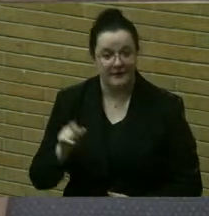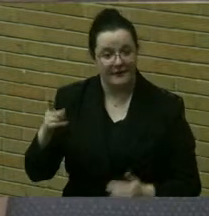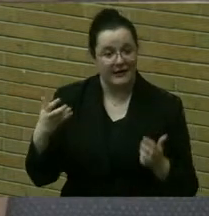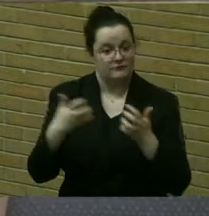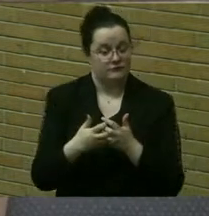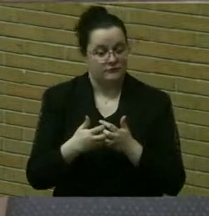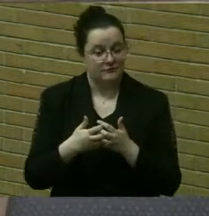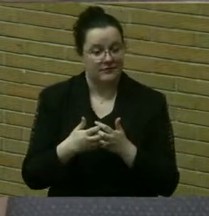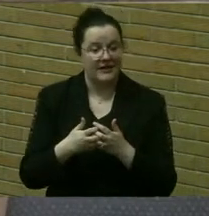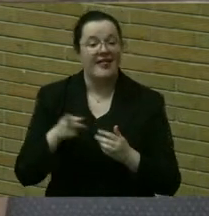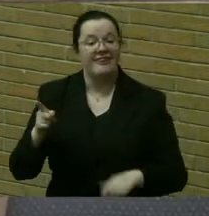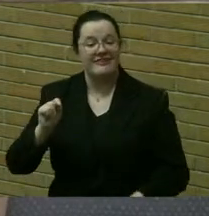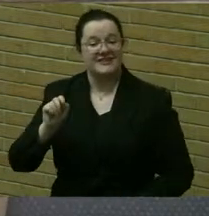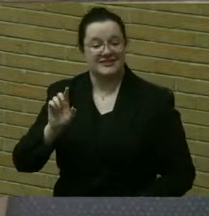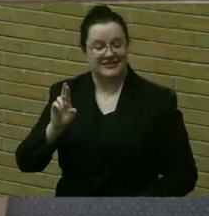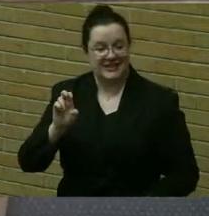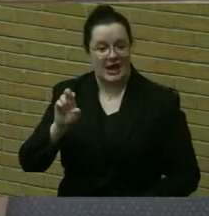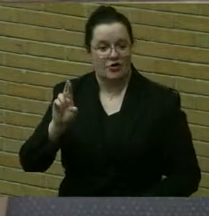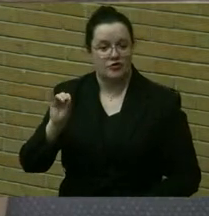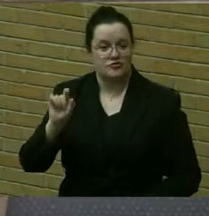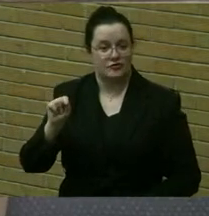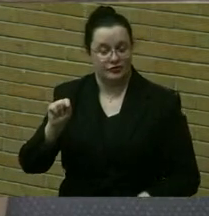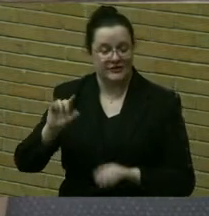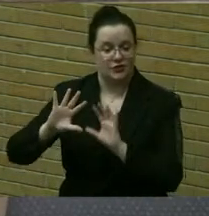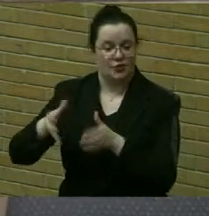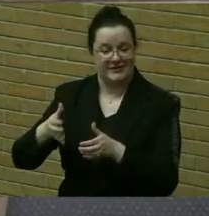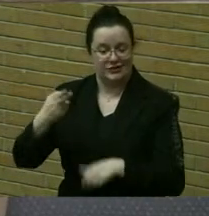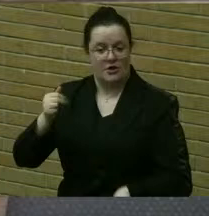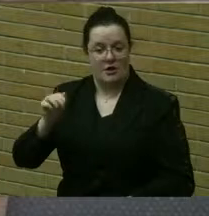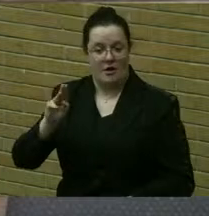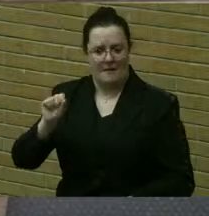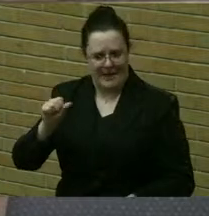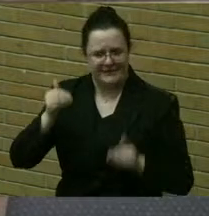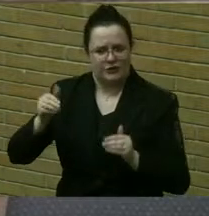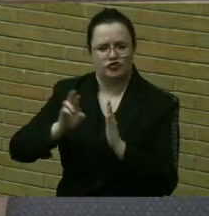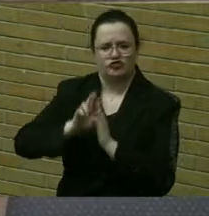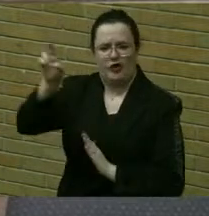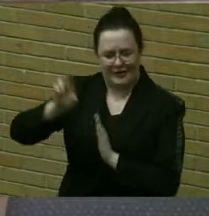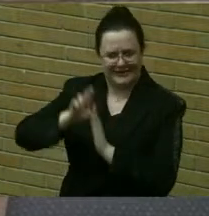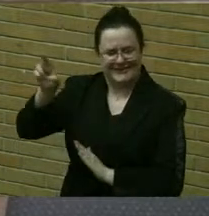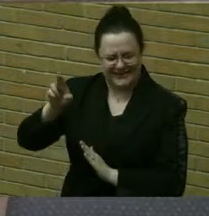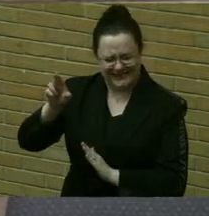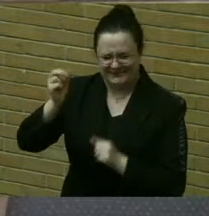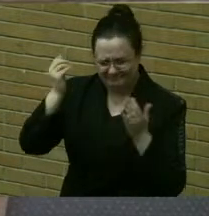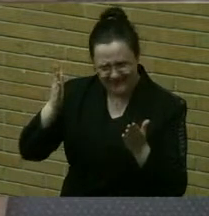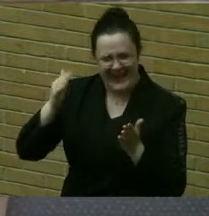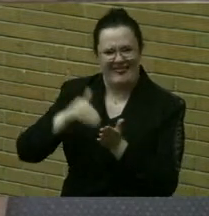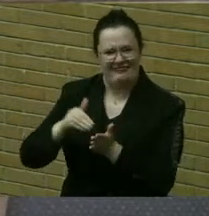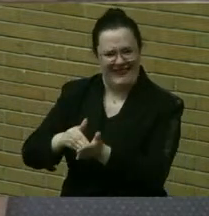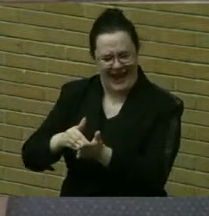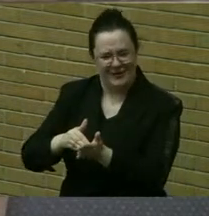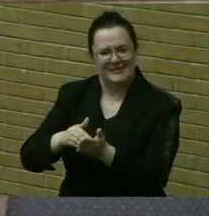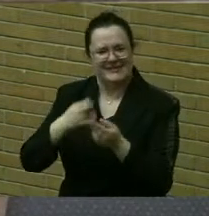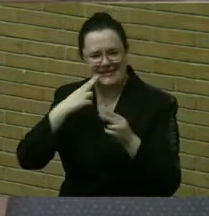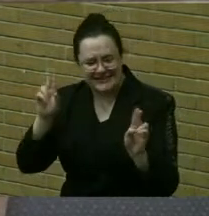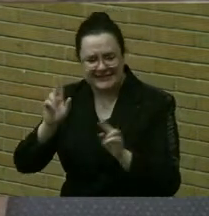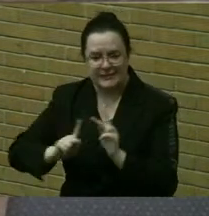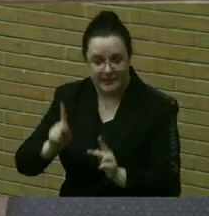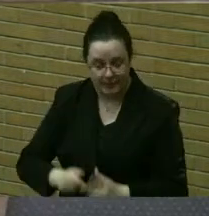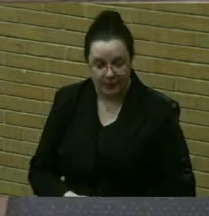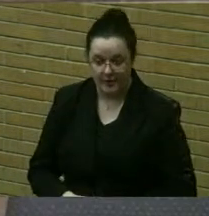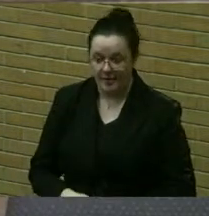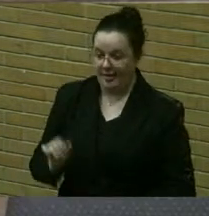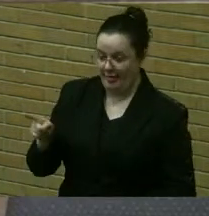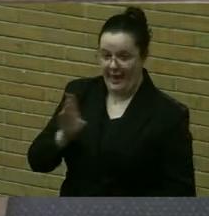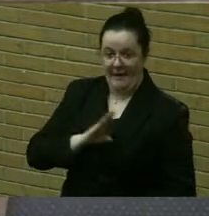Hamas, raining thousands of rockets on innocent civilians. For an encore, this board member then participated at an